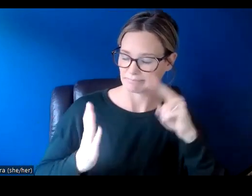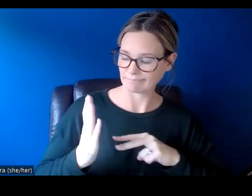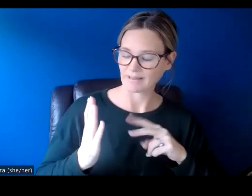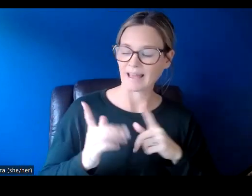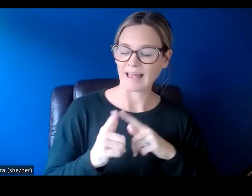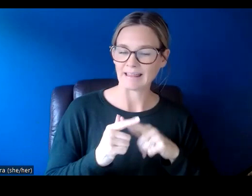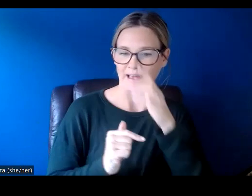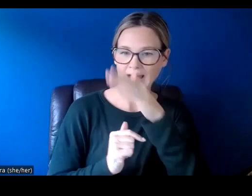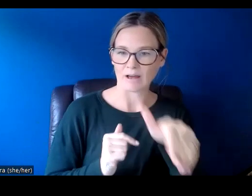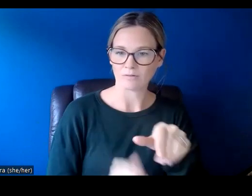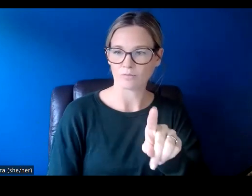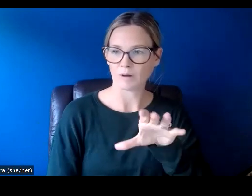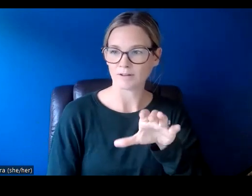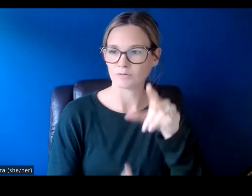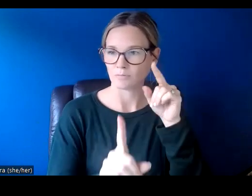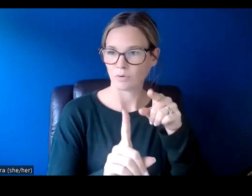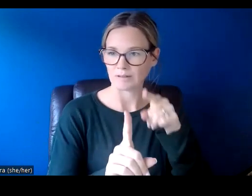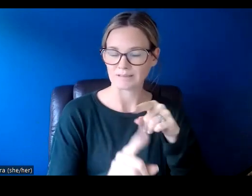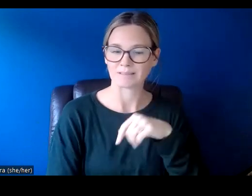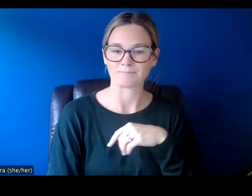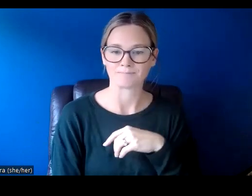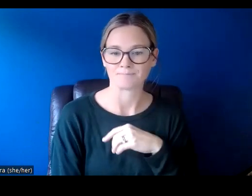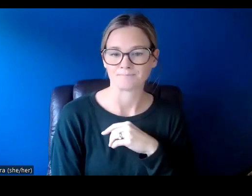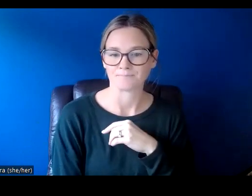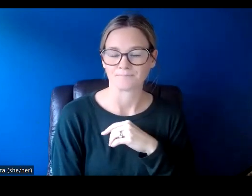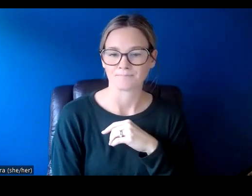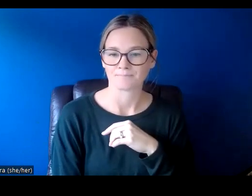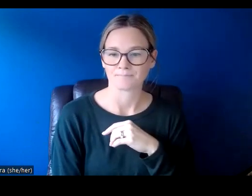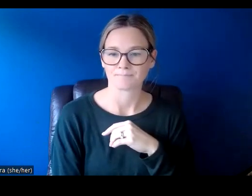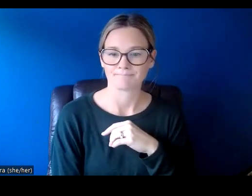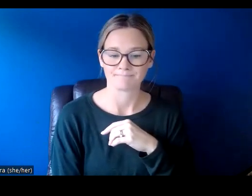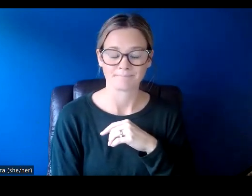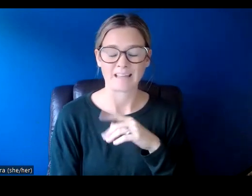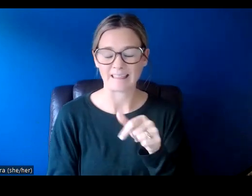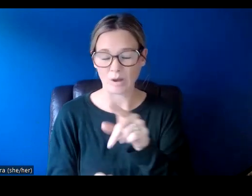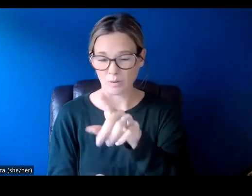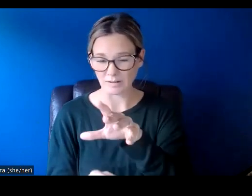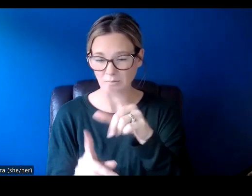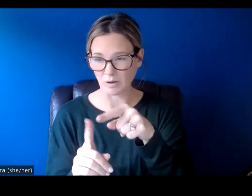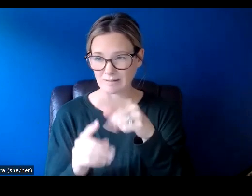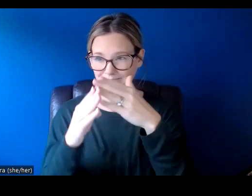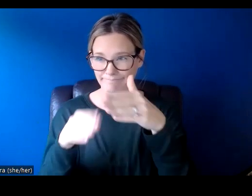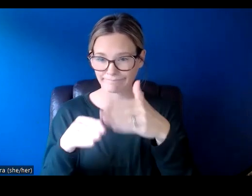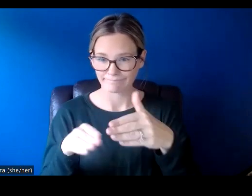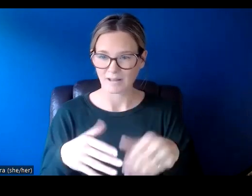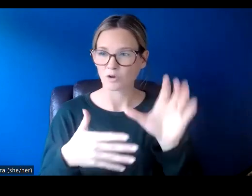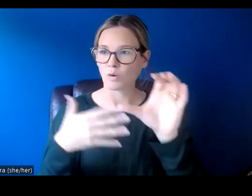for a possible possible total of 100 points. This is broken down by criteria in the guidelines.